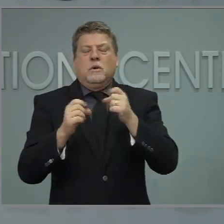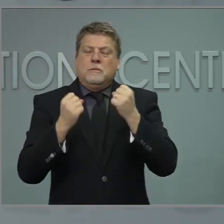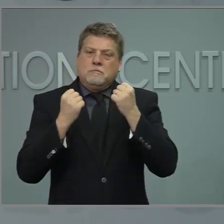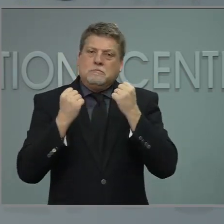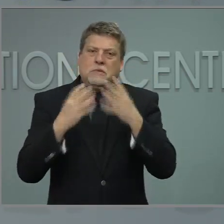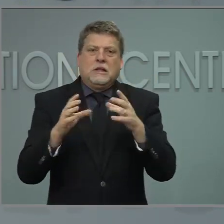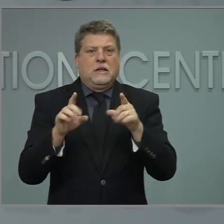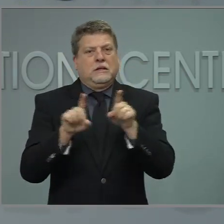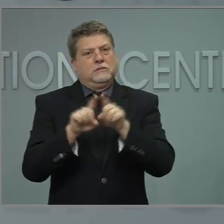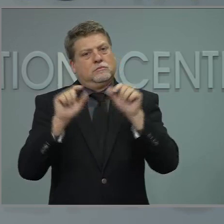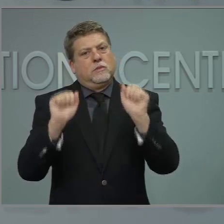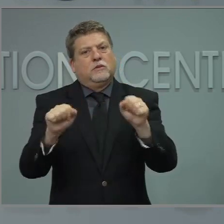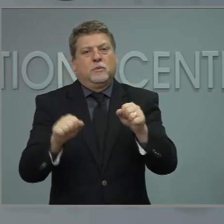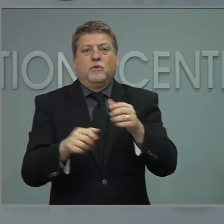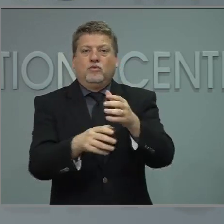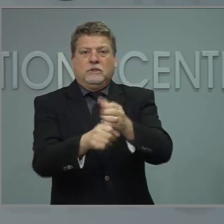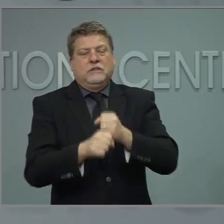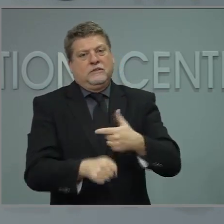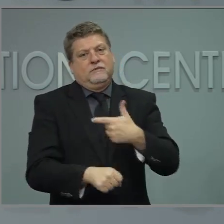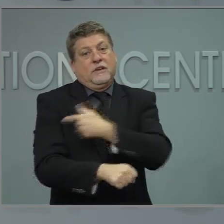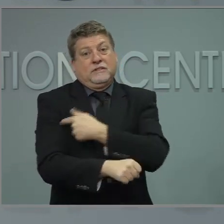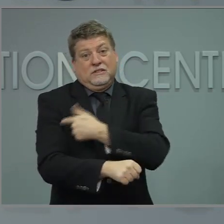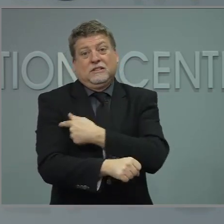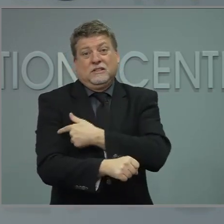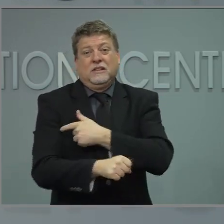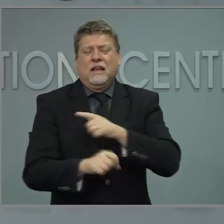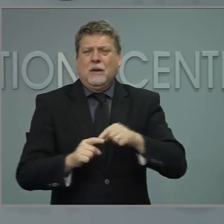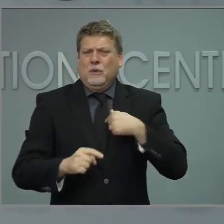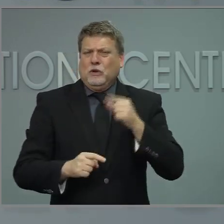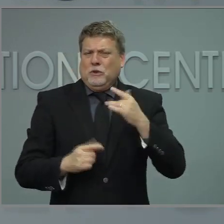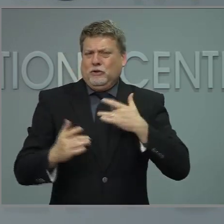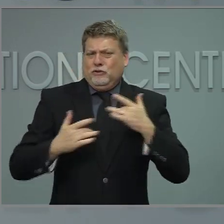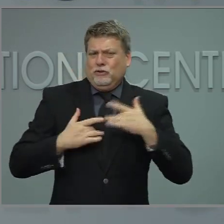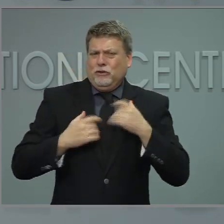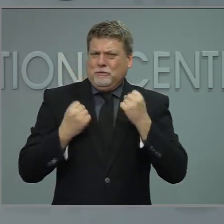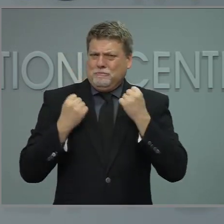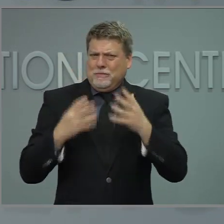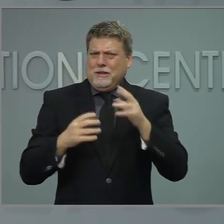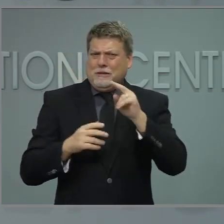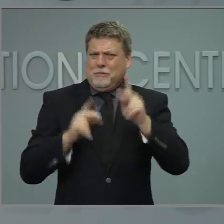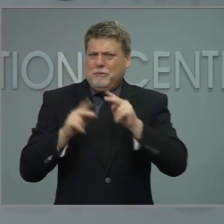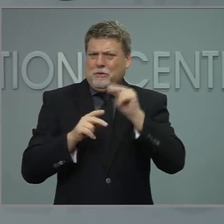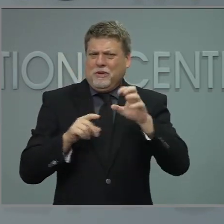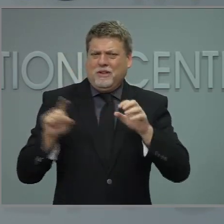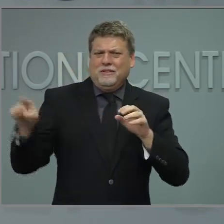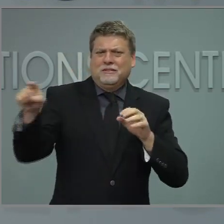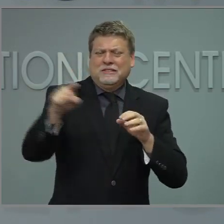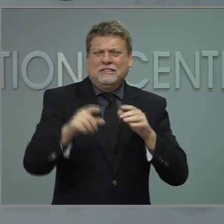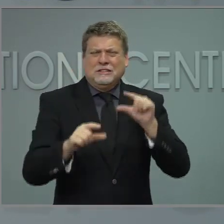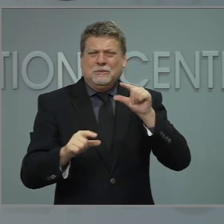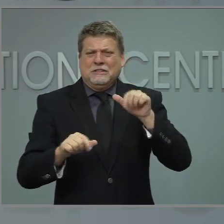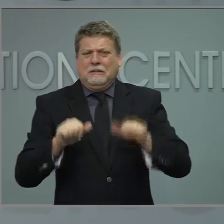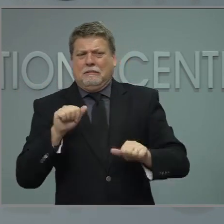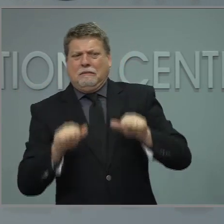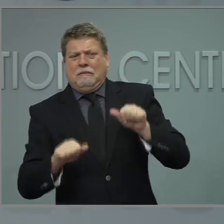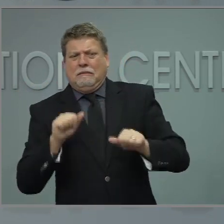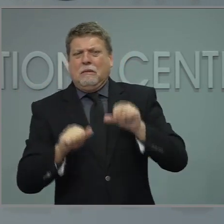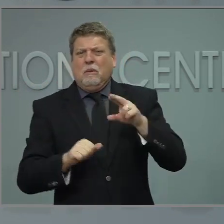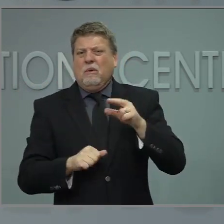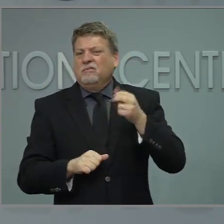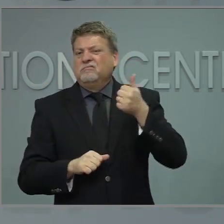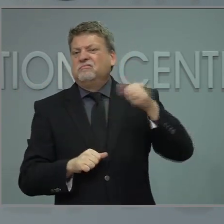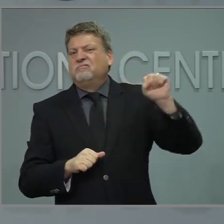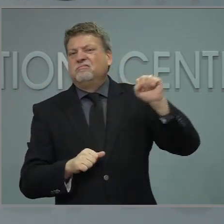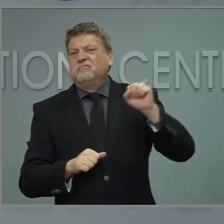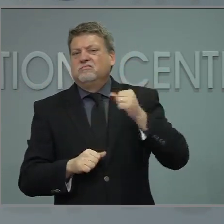is some concern that we might have a large percentage of the population that is hesitant about it and may refuse. And that's why I mentioned